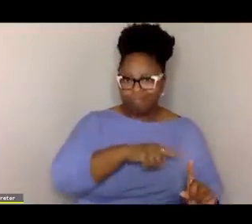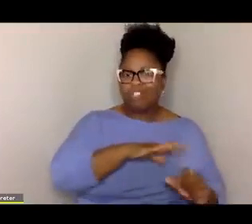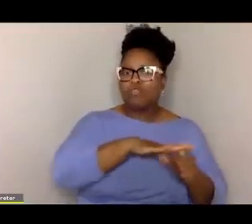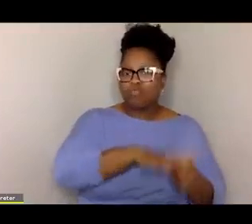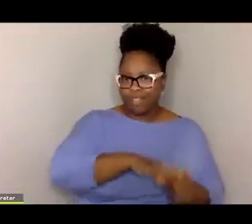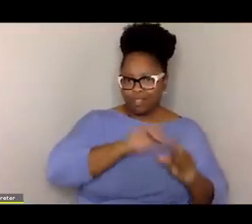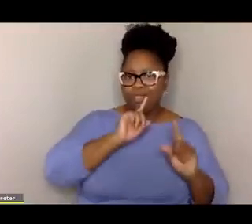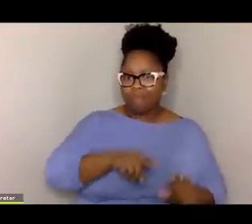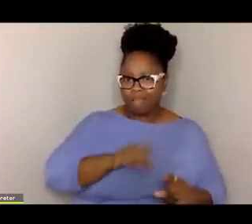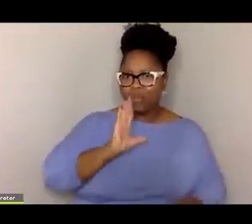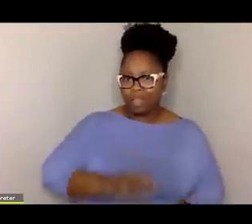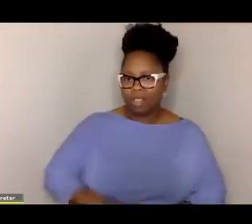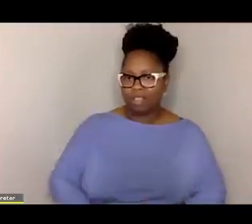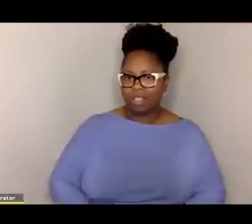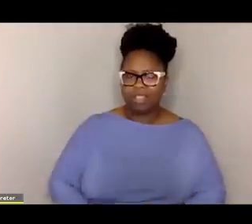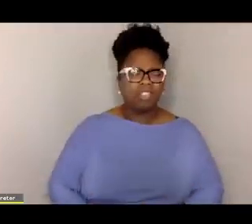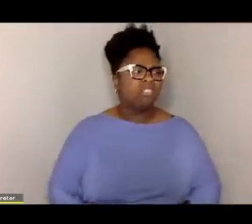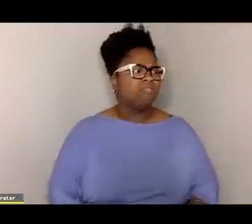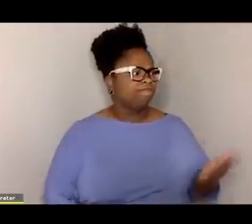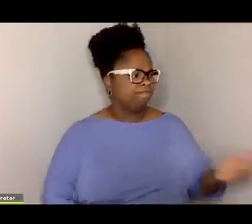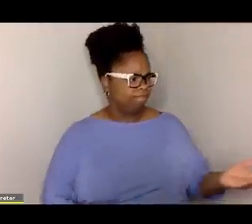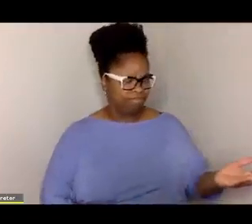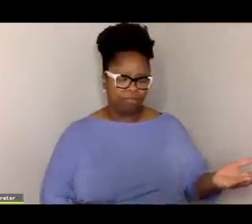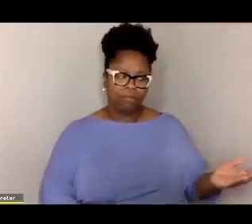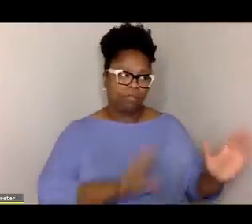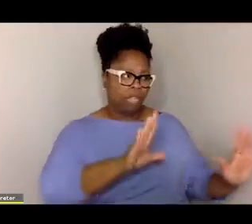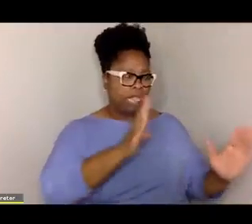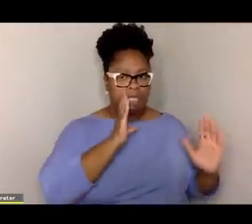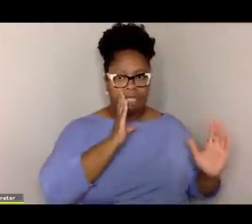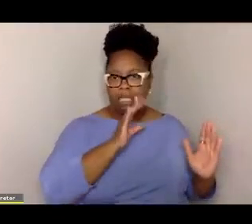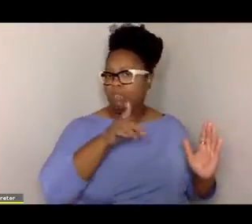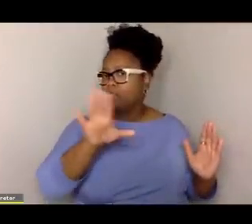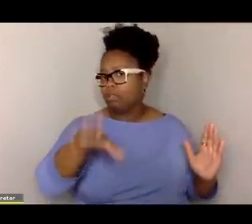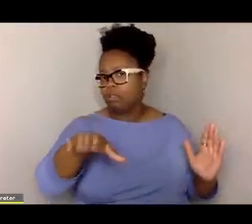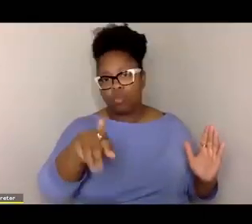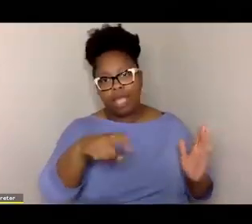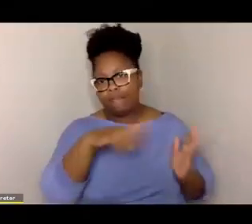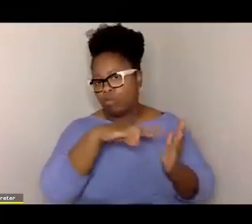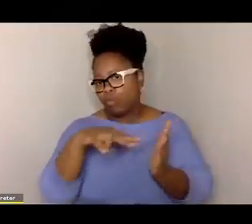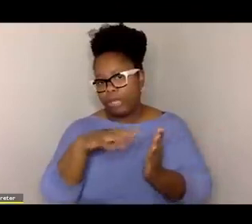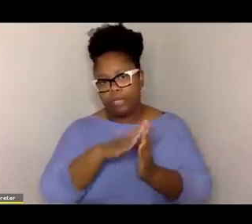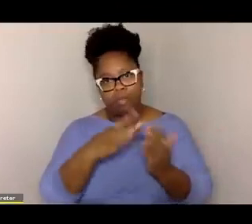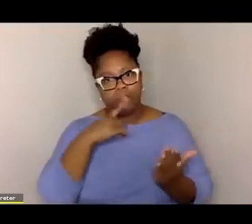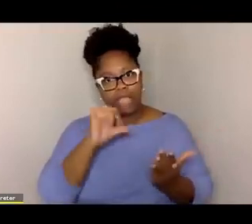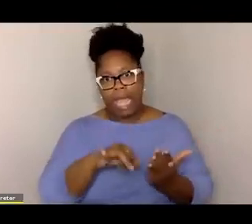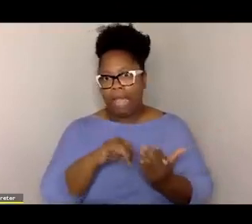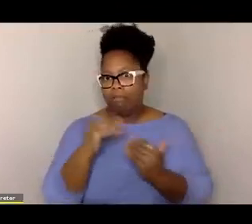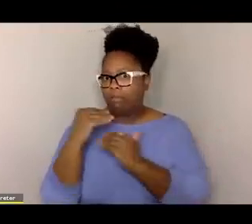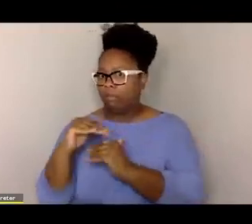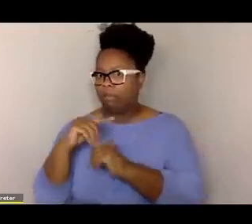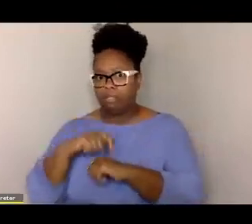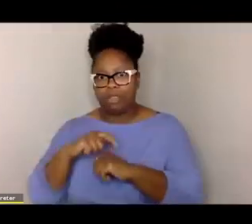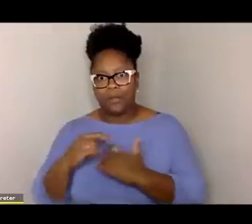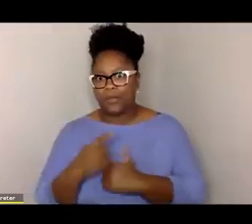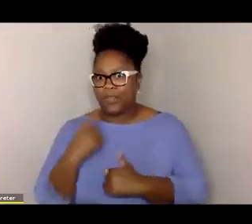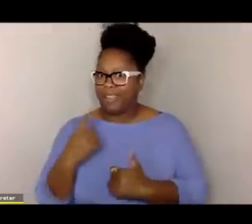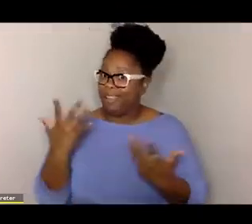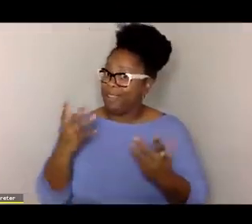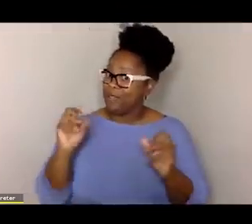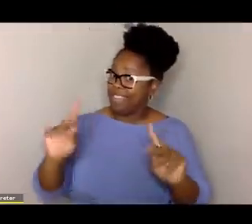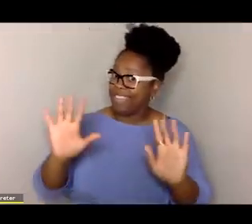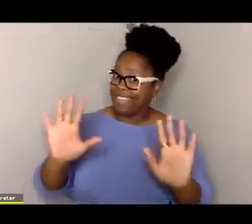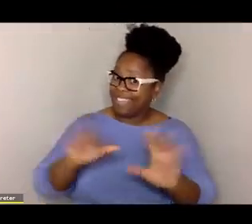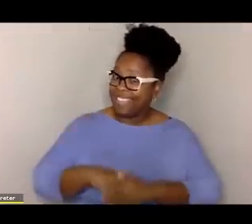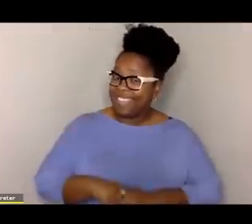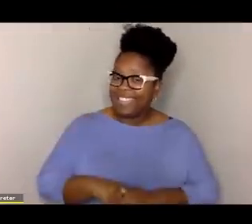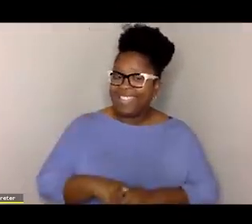activates your stress response. Well, since since you have to listen, you just have to read the book for that because we only got this much